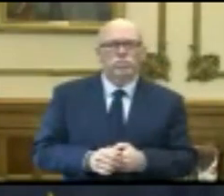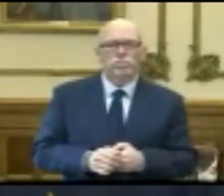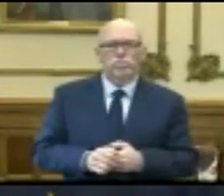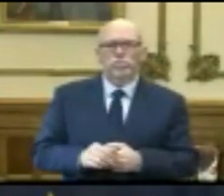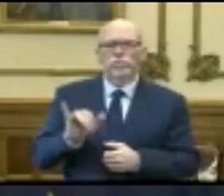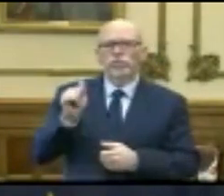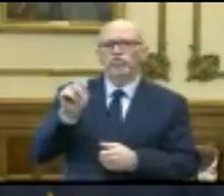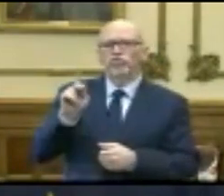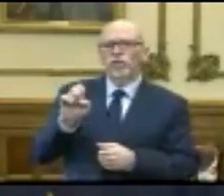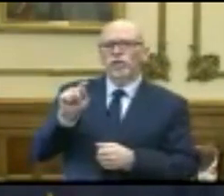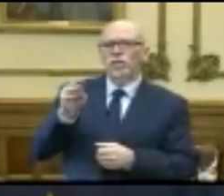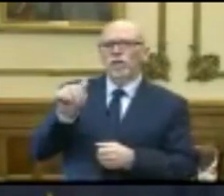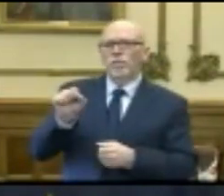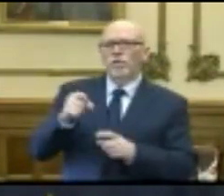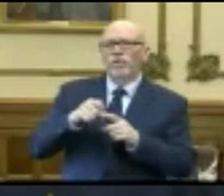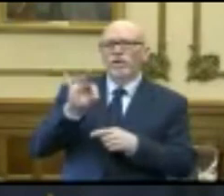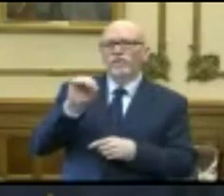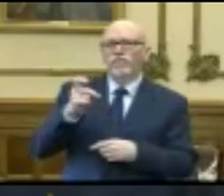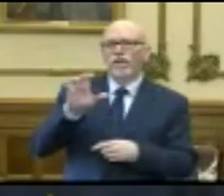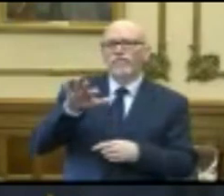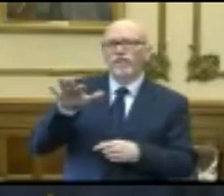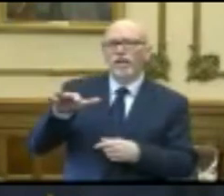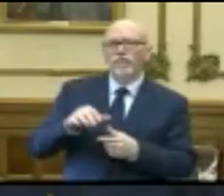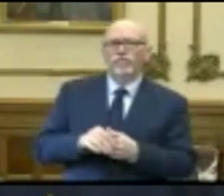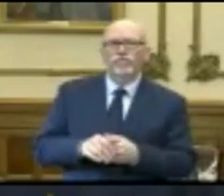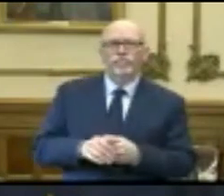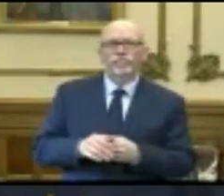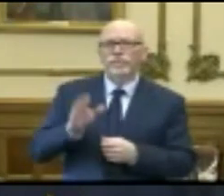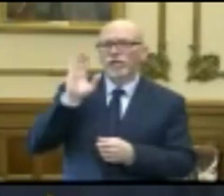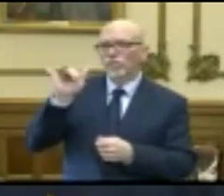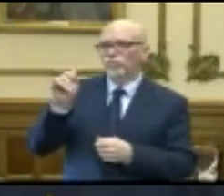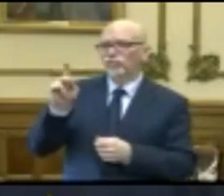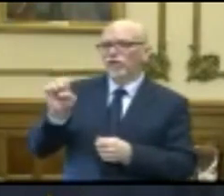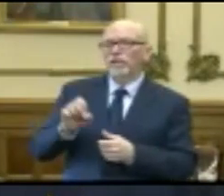Jake Thomas, Fox 55. Hello, Jake.